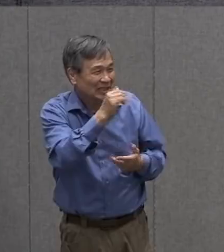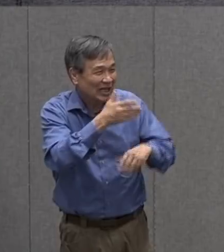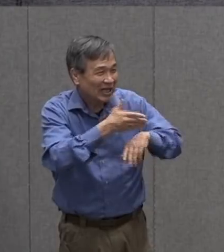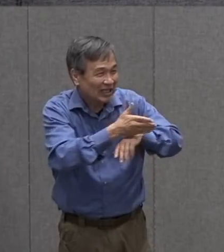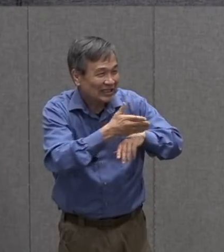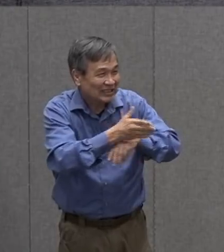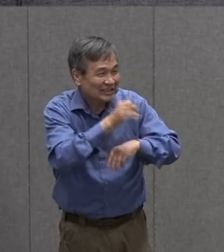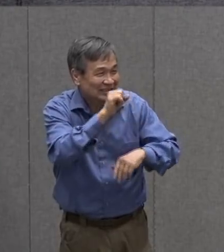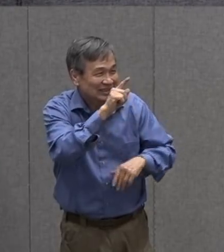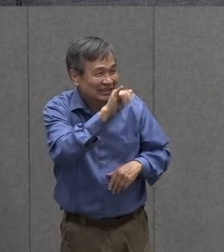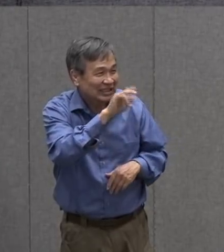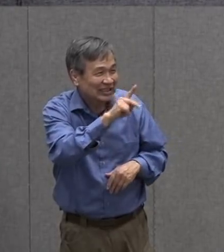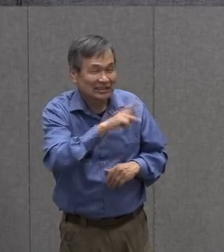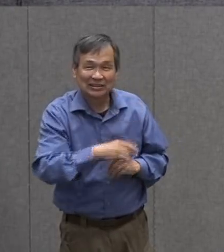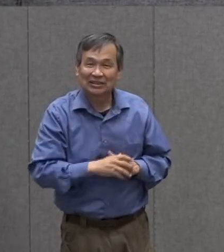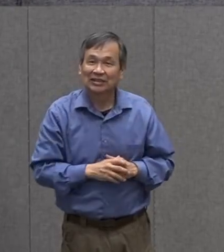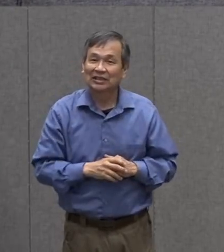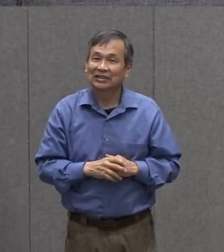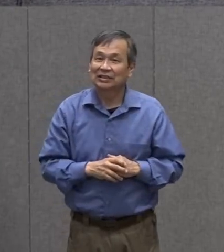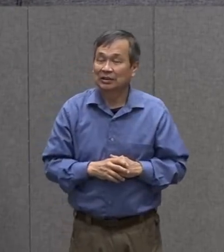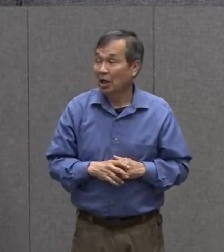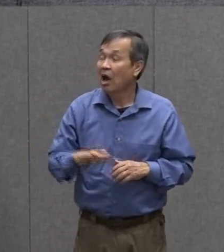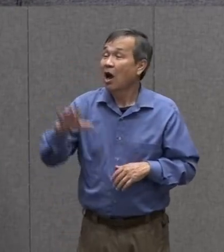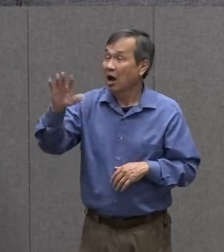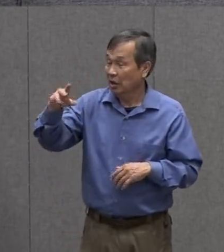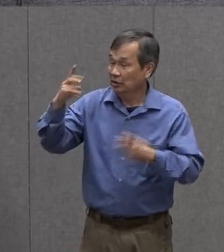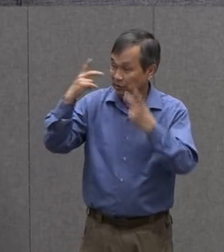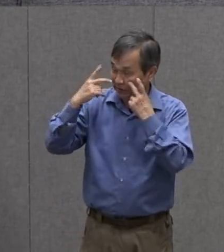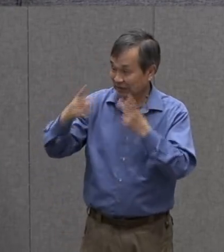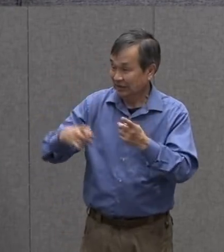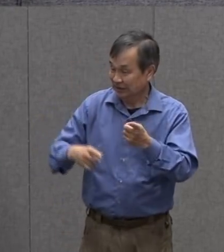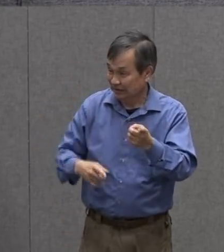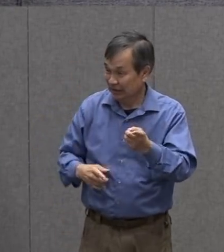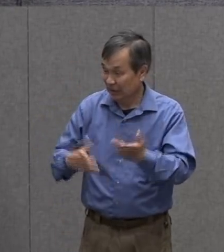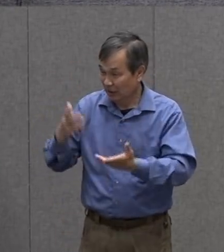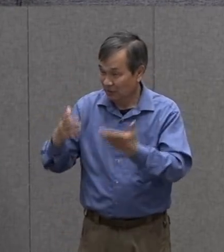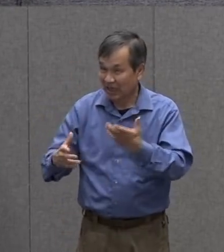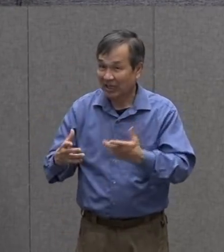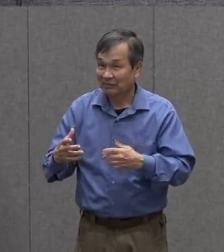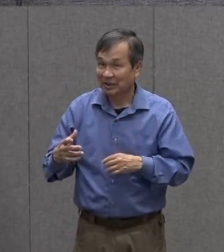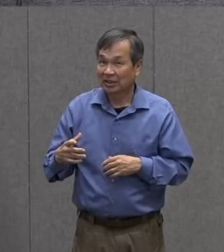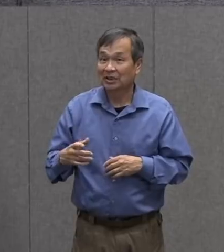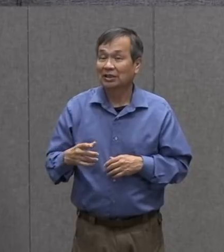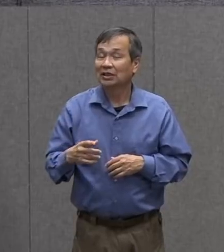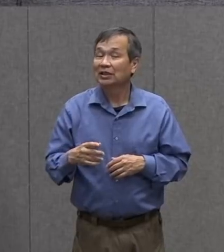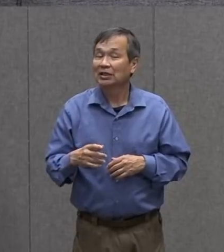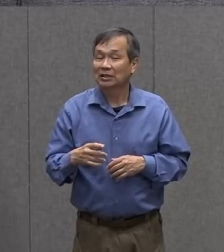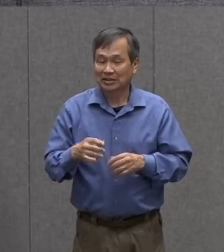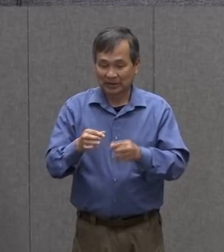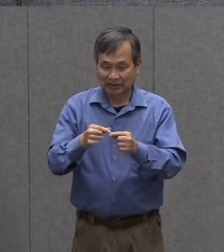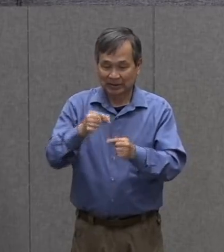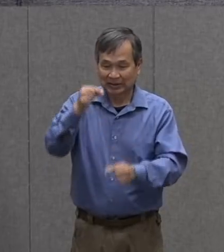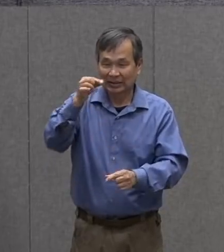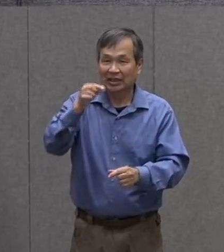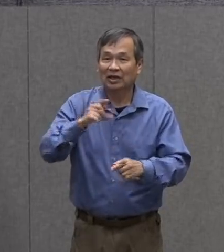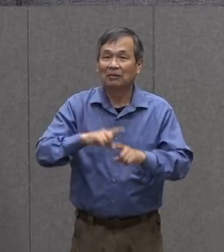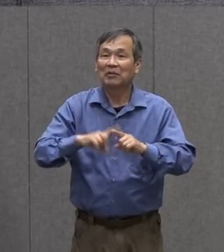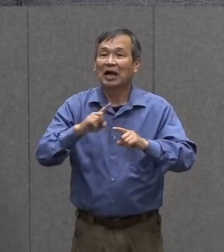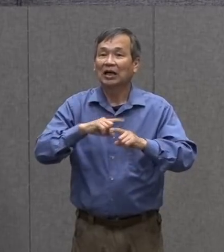Oh, do you see what might be a stick except it's all curled up?